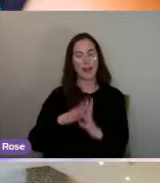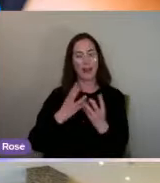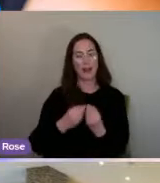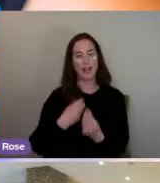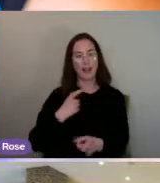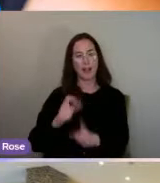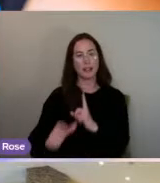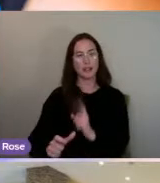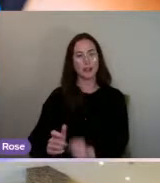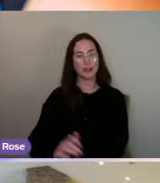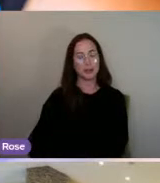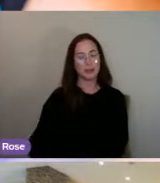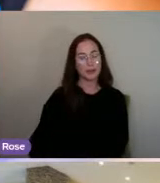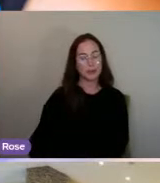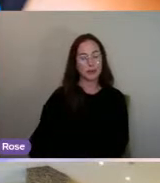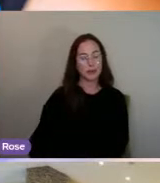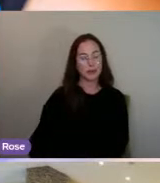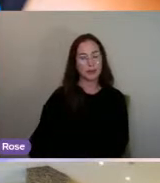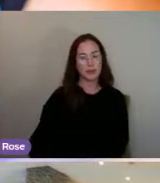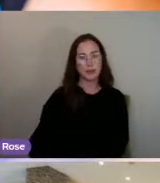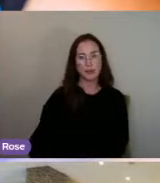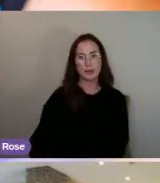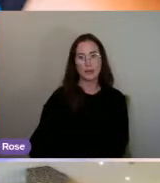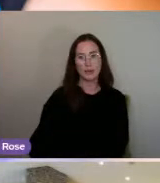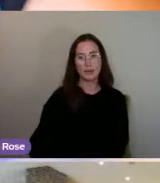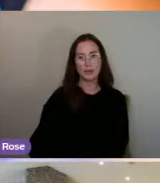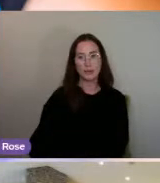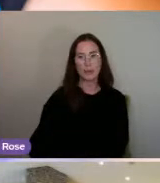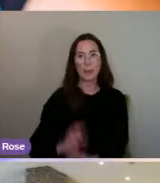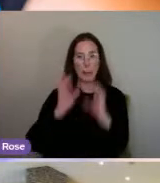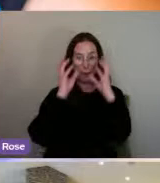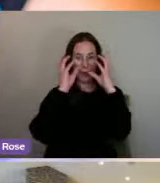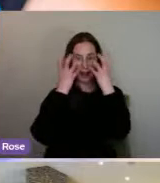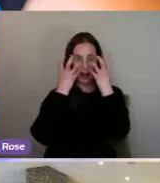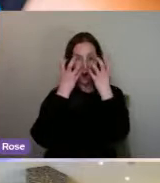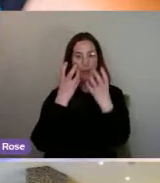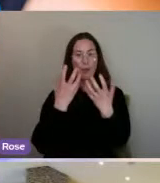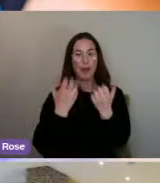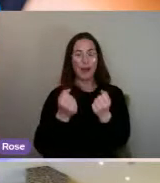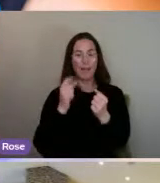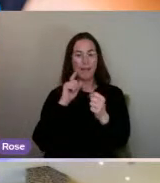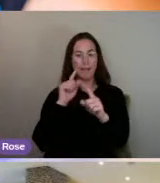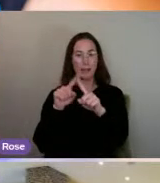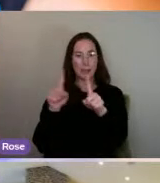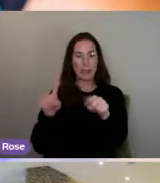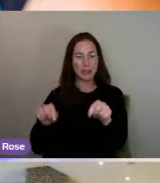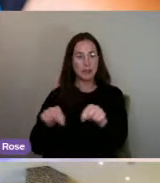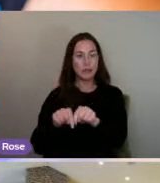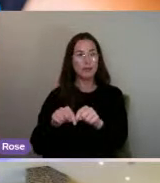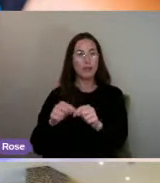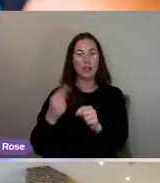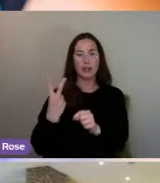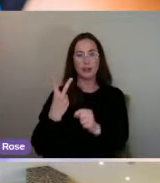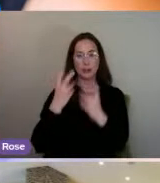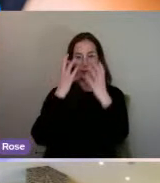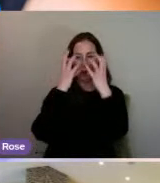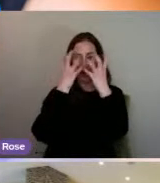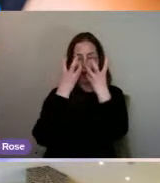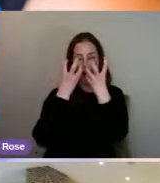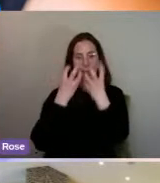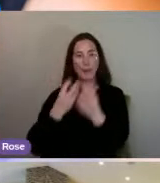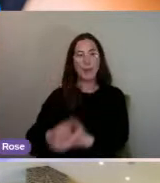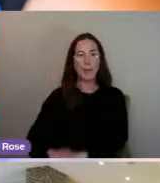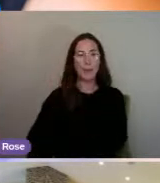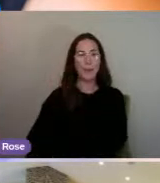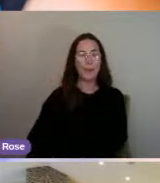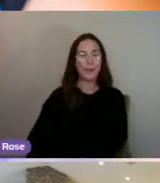I've also got a picture on there of an owl with her two little owlets, because I'm